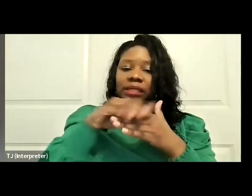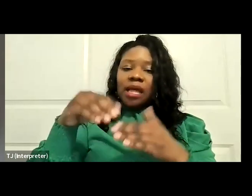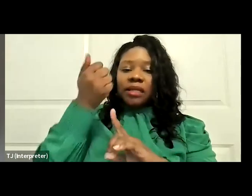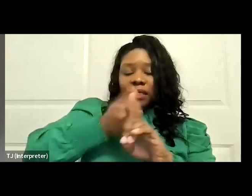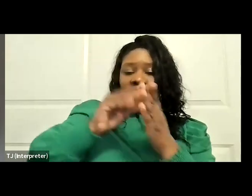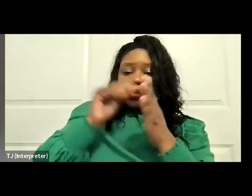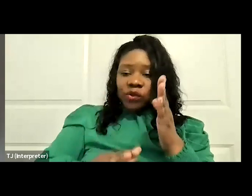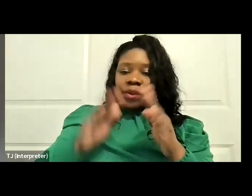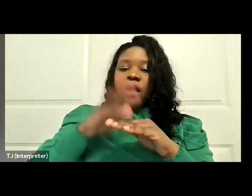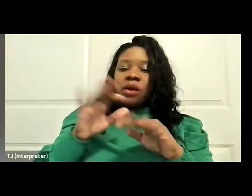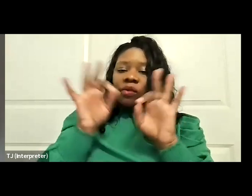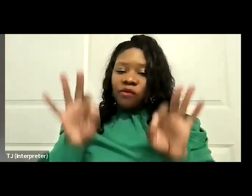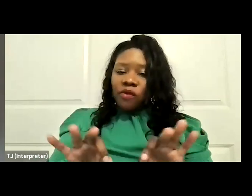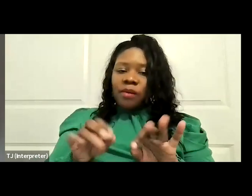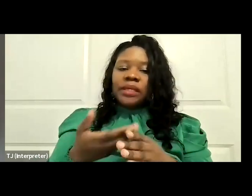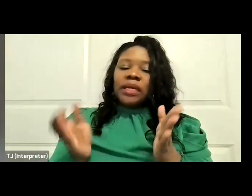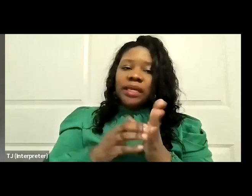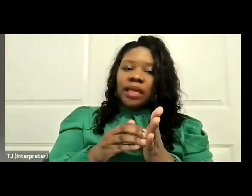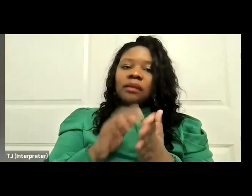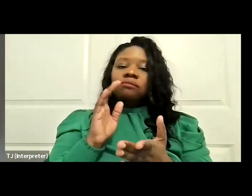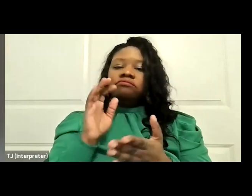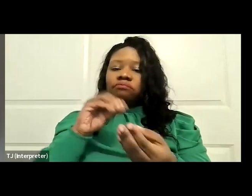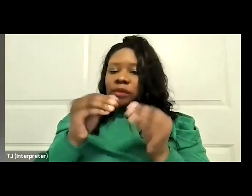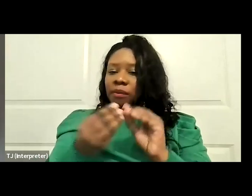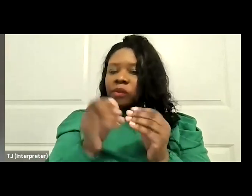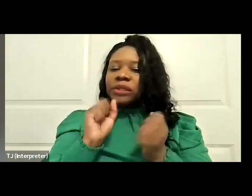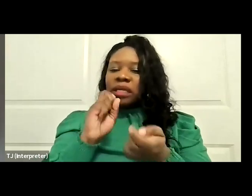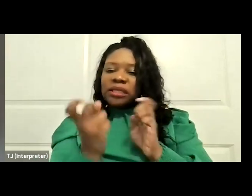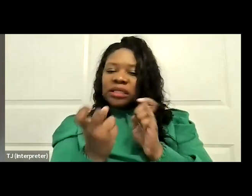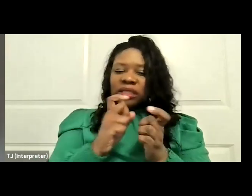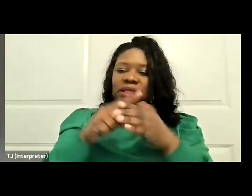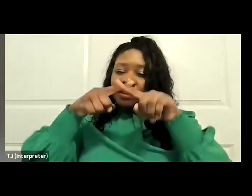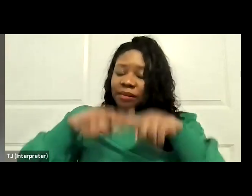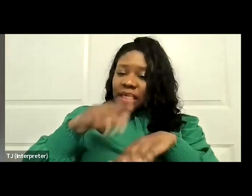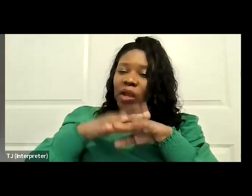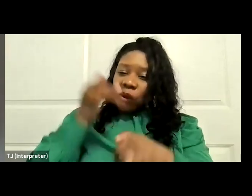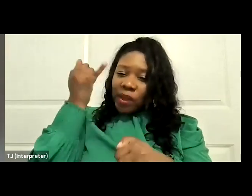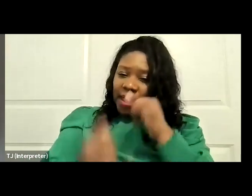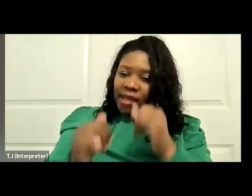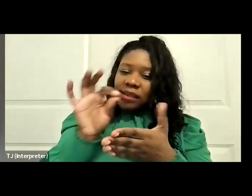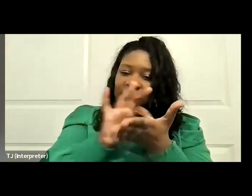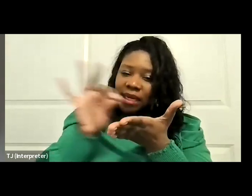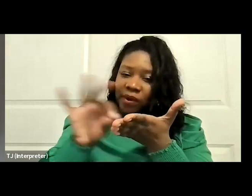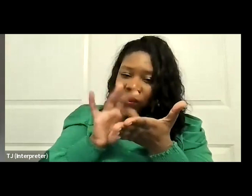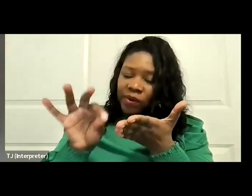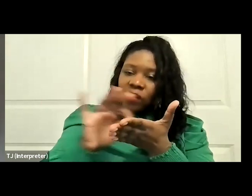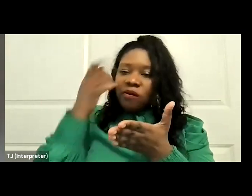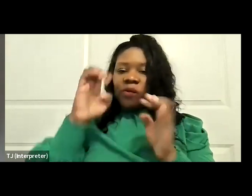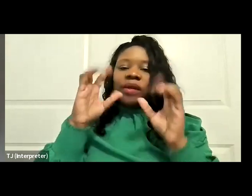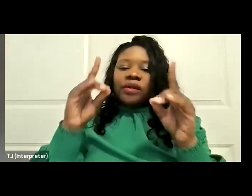and again, those numbers are slated to shift depending on final revenues and the total Prop 98 allocation for education funding.